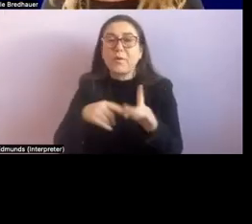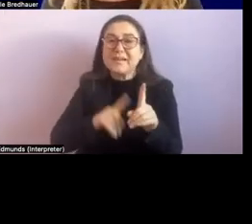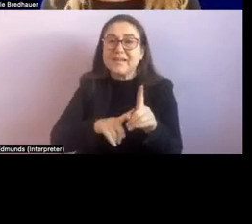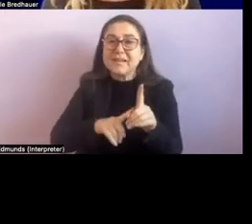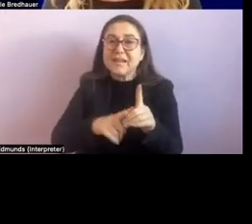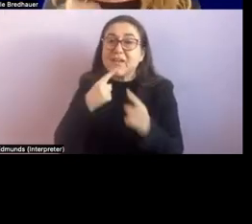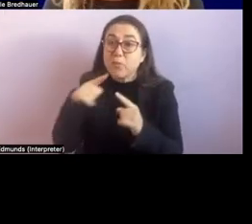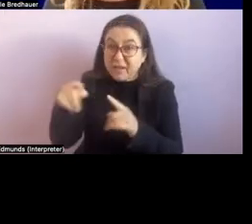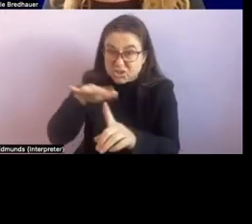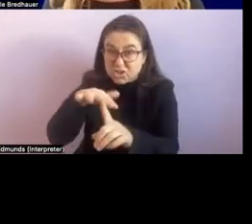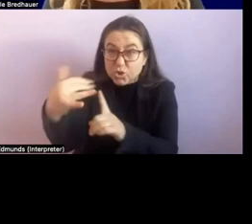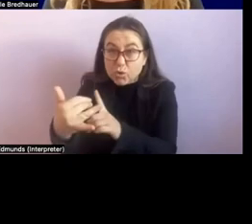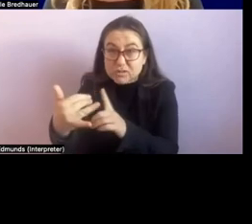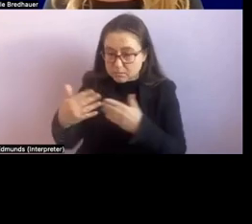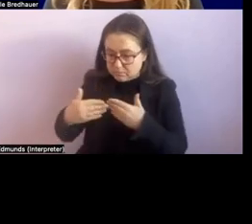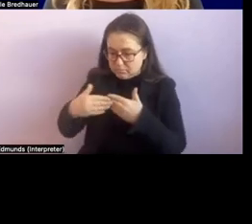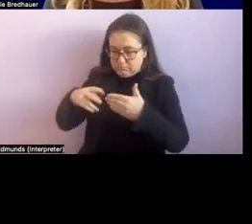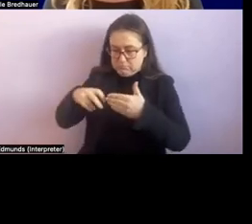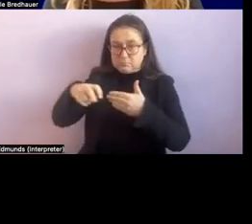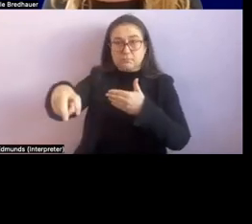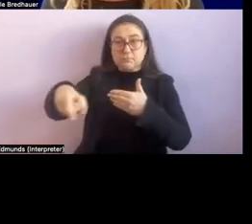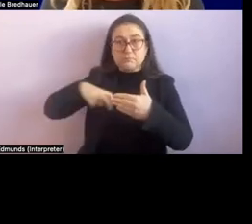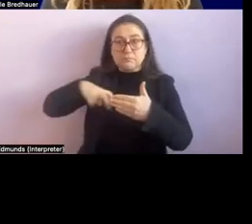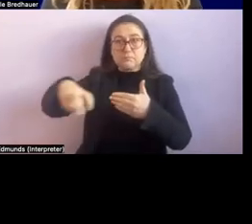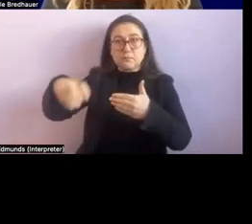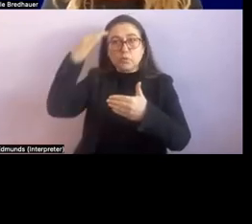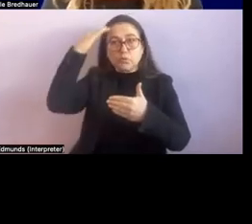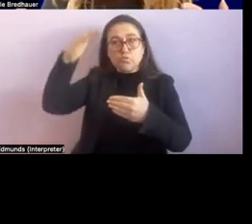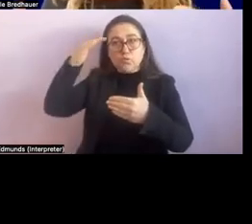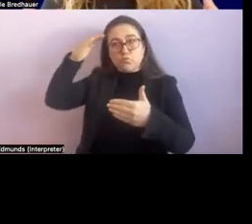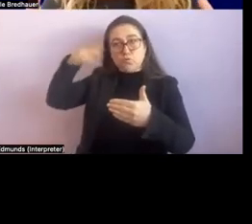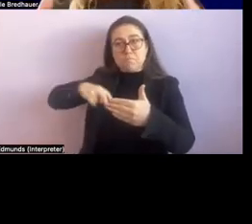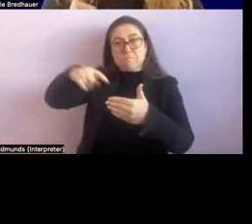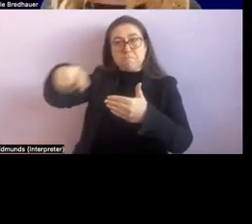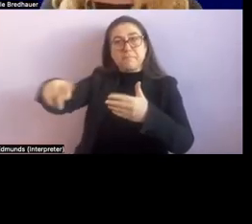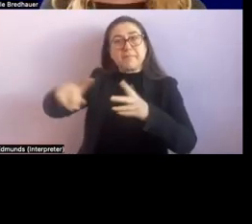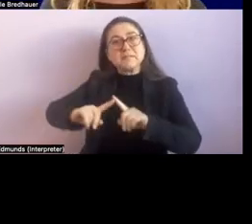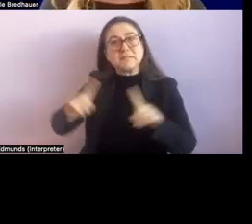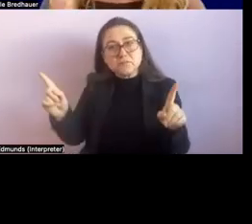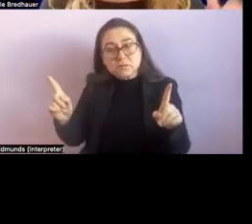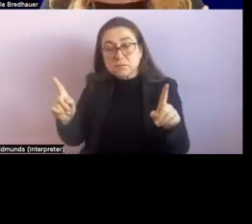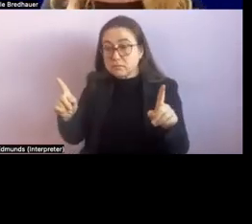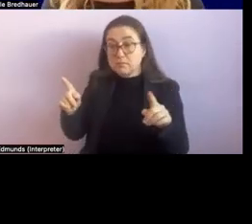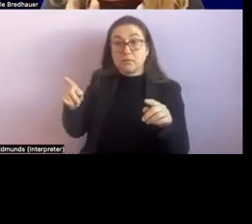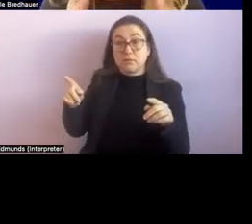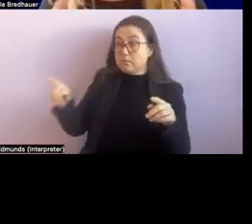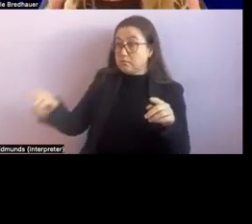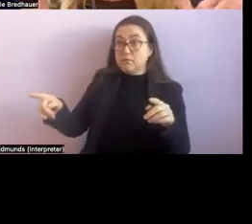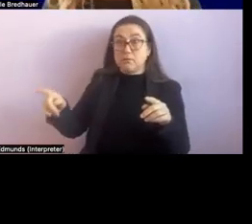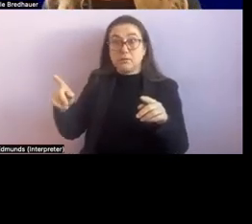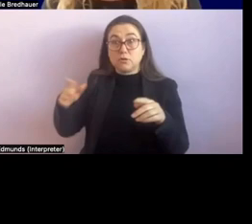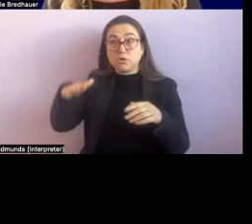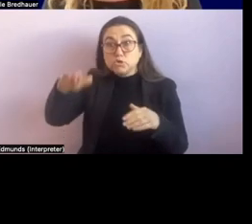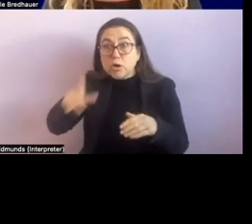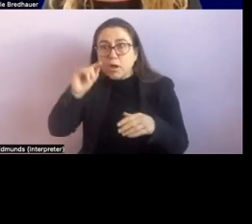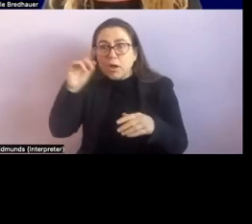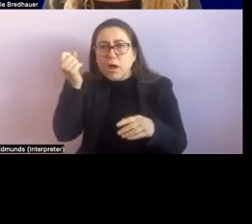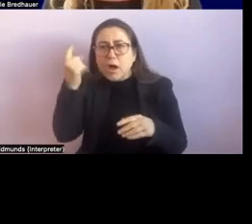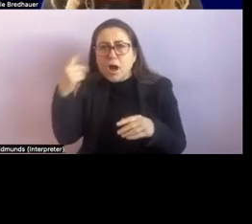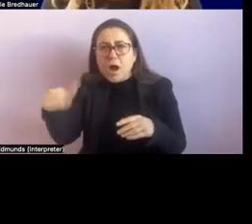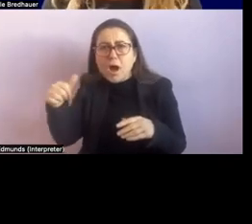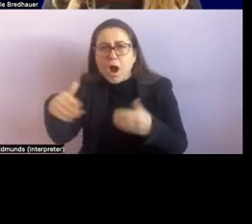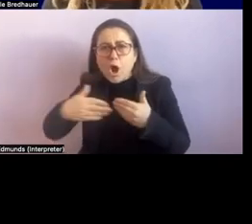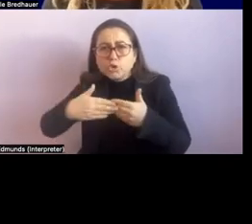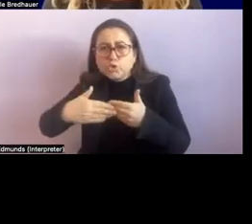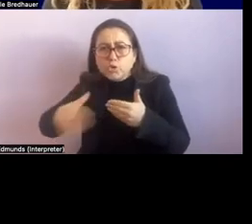of what's happening in that room. And they can open in different ways. They can be different sizes.